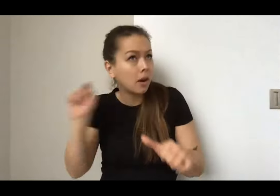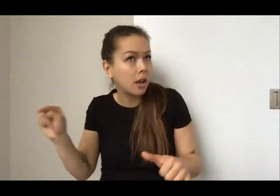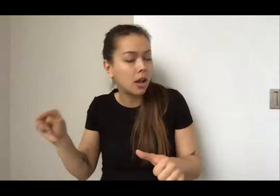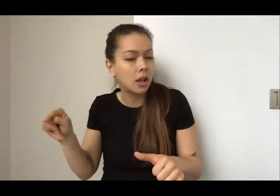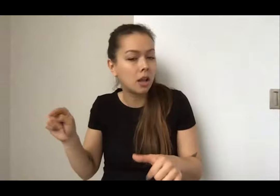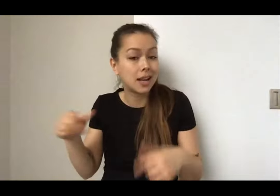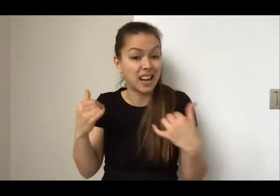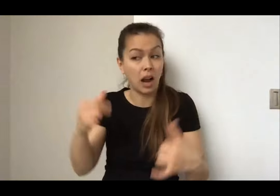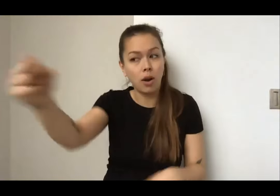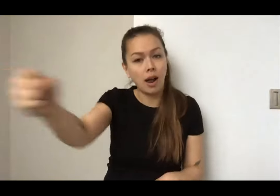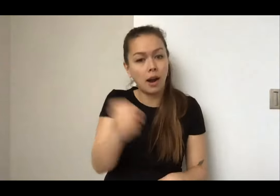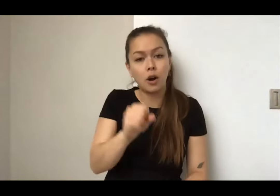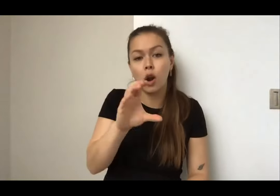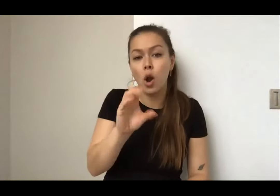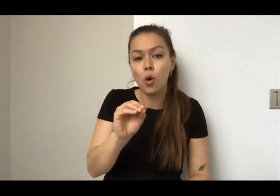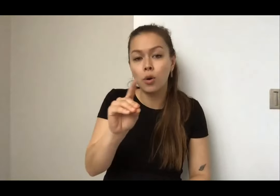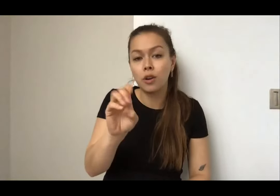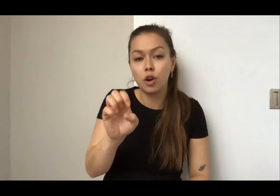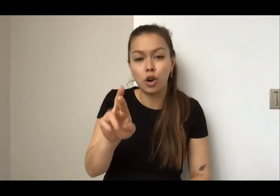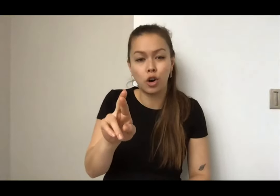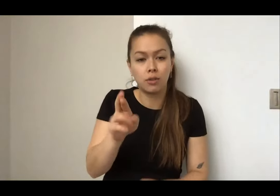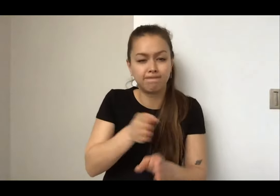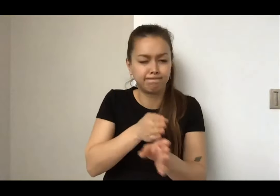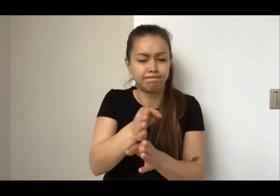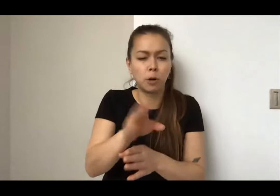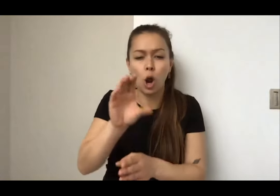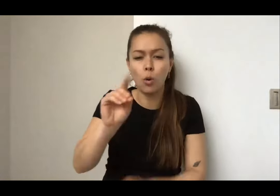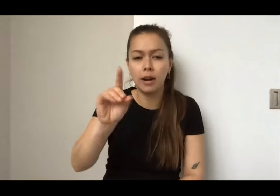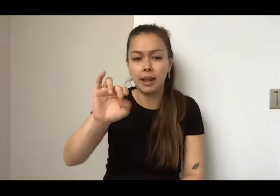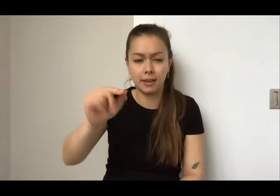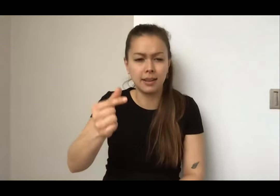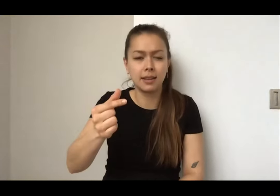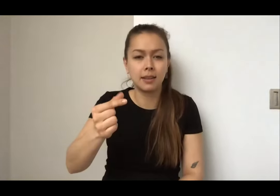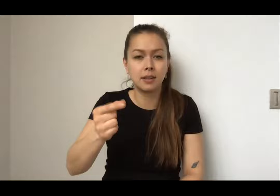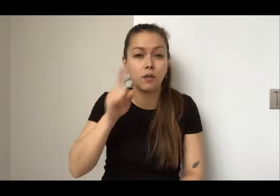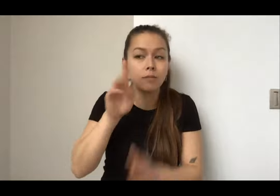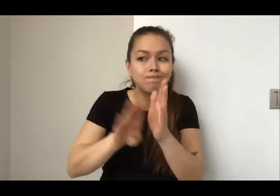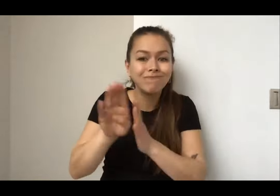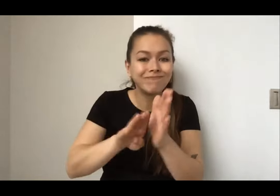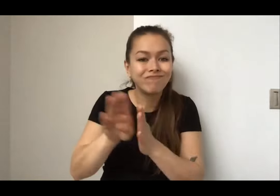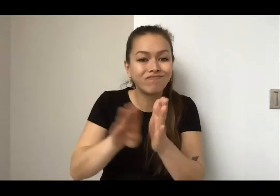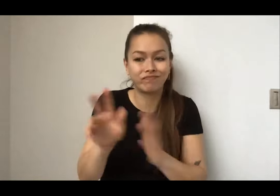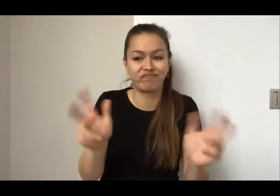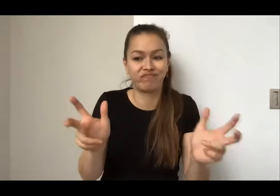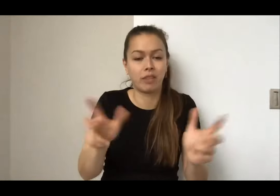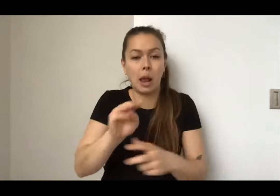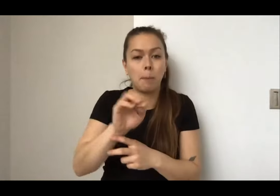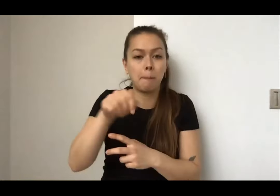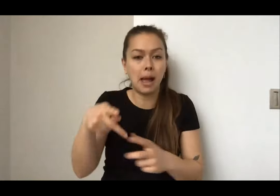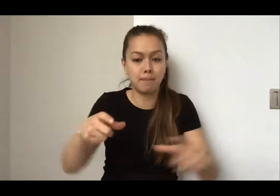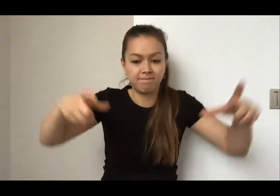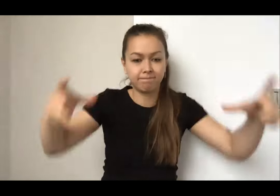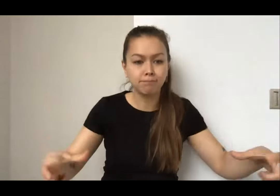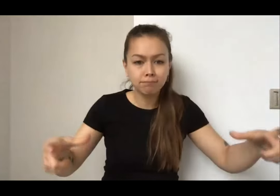that map component that we, I discussed, uh, slightly about all those factors and allowed us to, you know, stretch, uh, this project from last